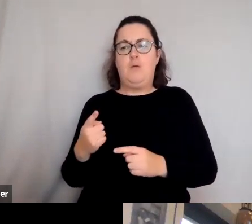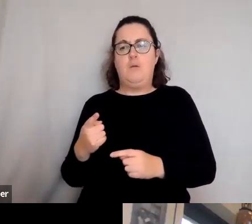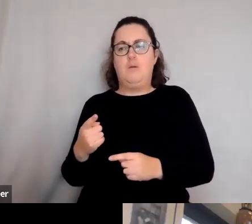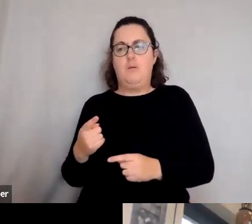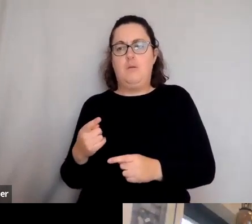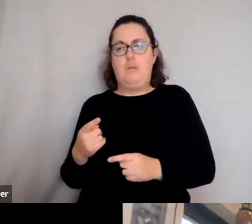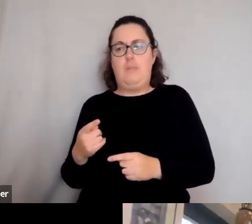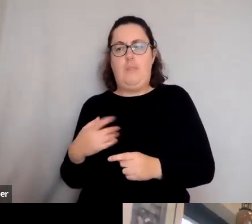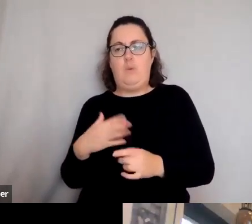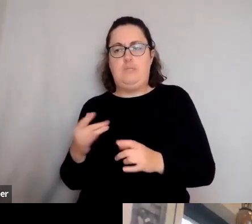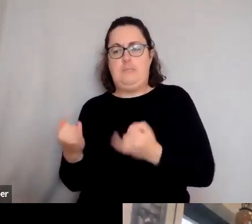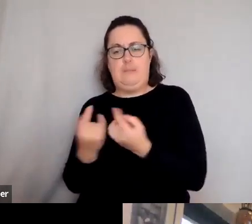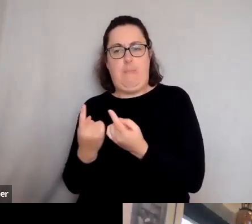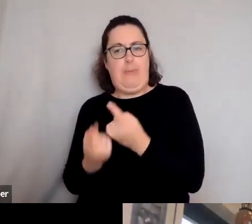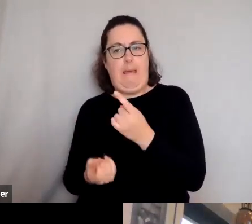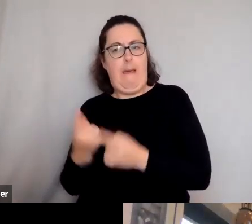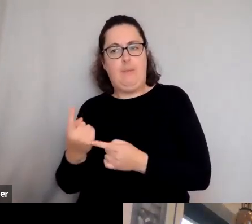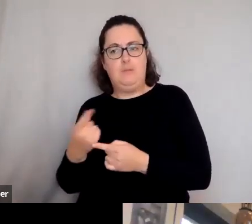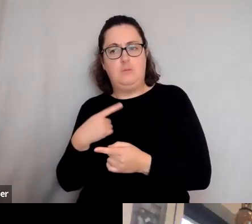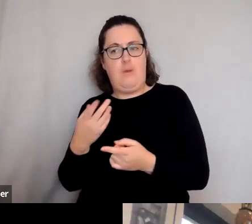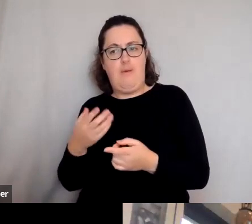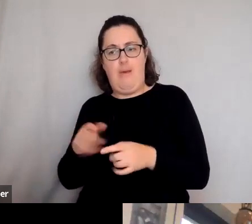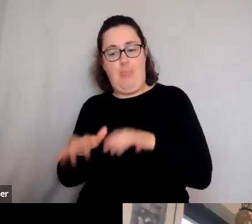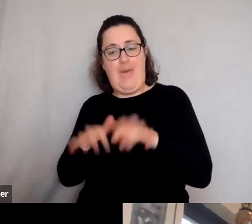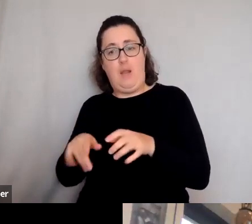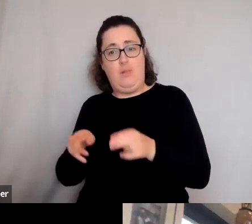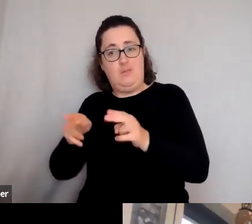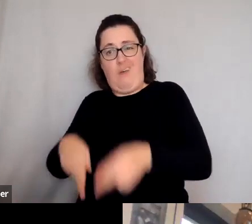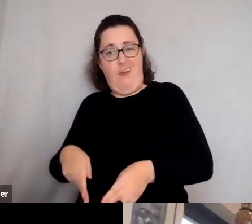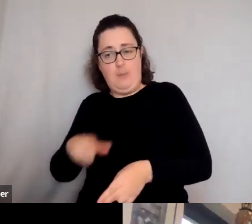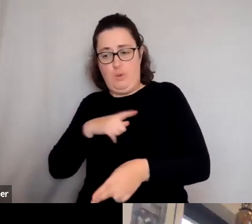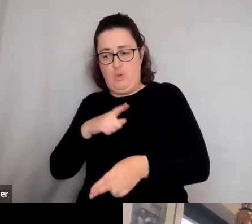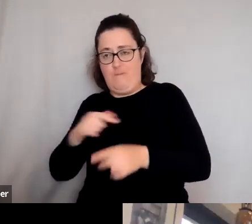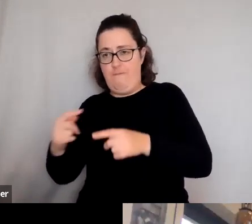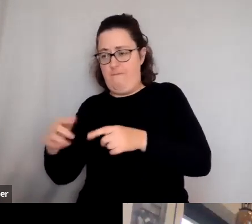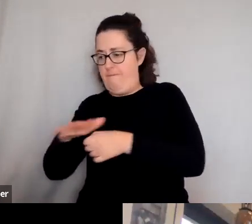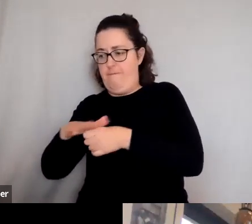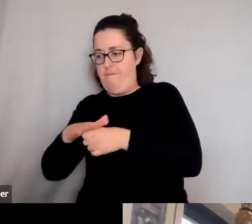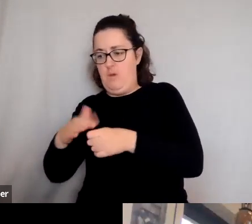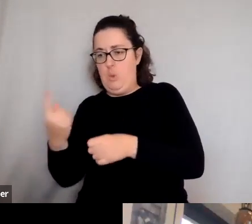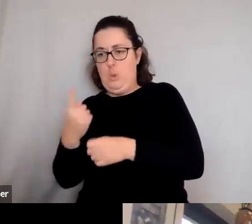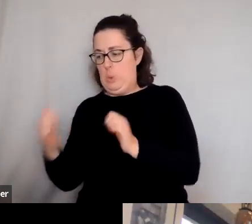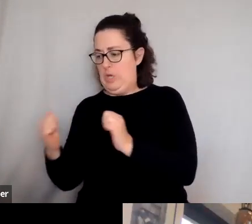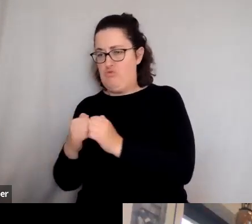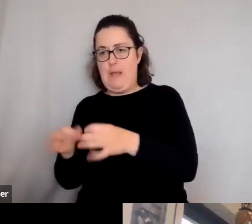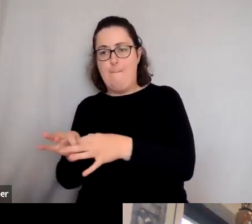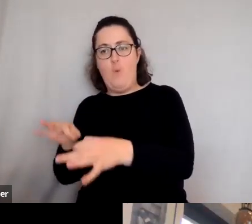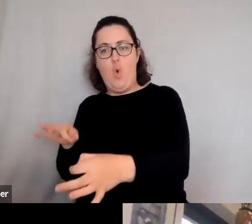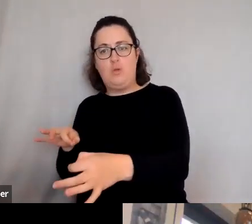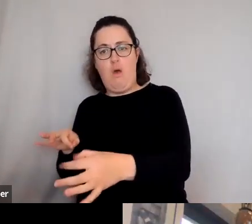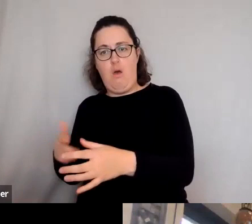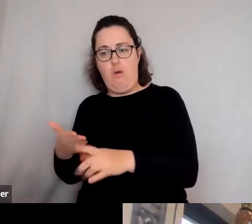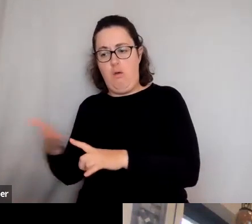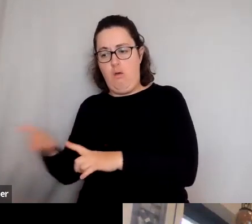border skirmish in which this poor animal was killed and nobody could agree whether she should be